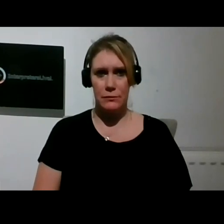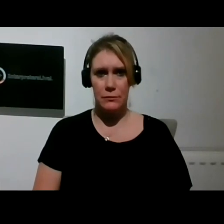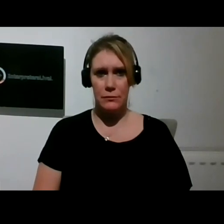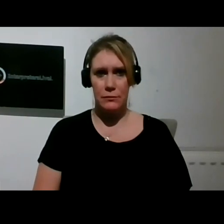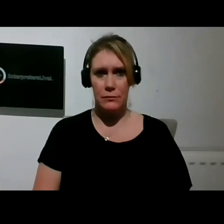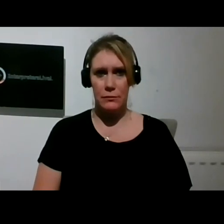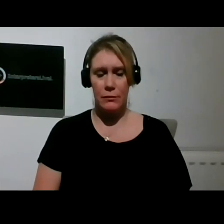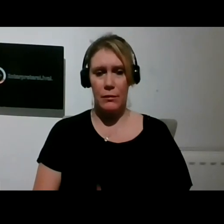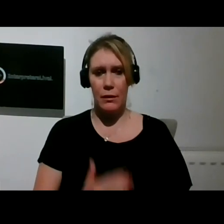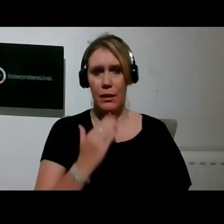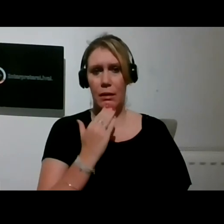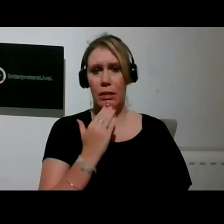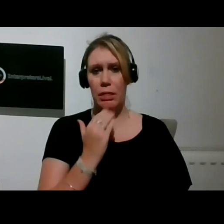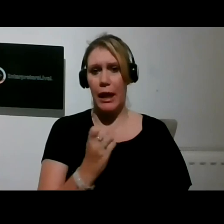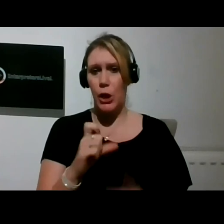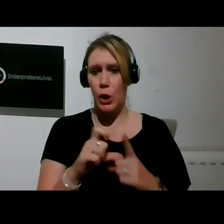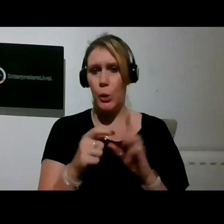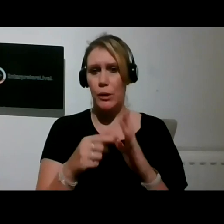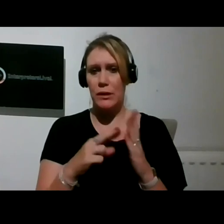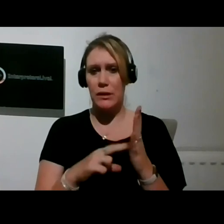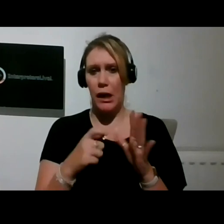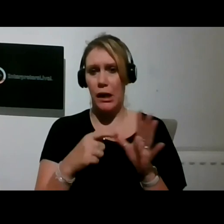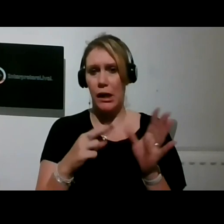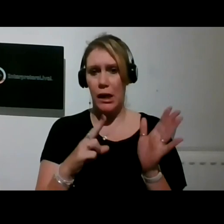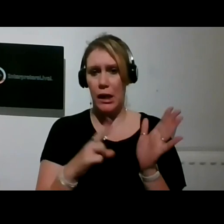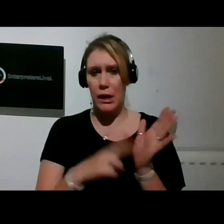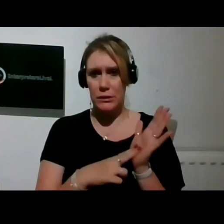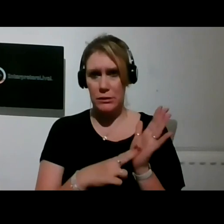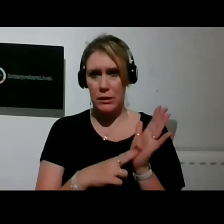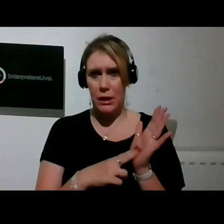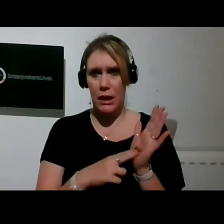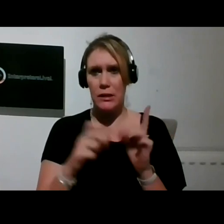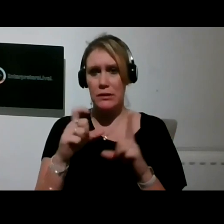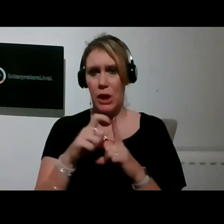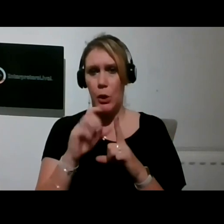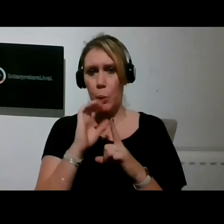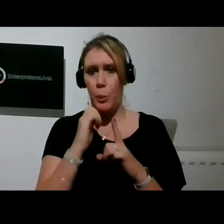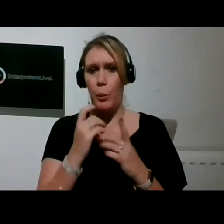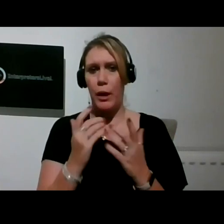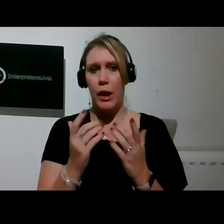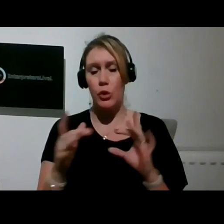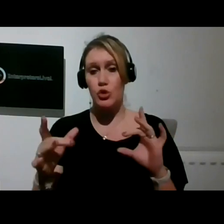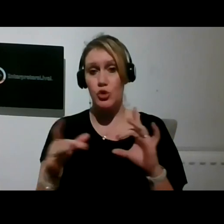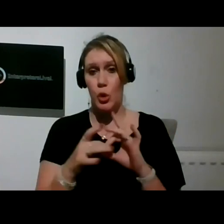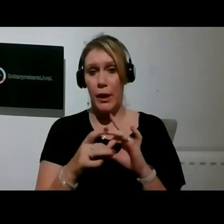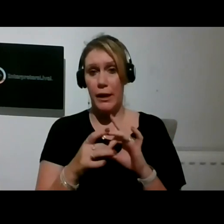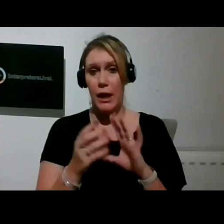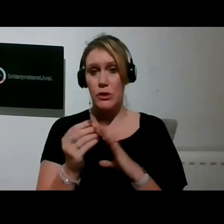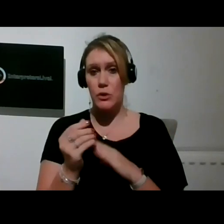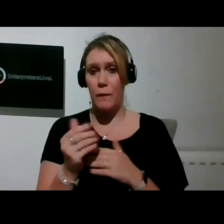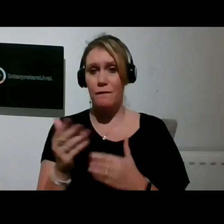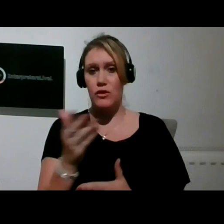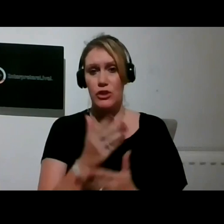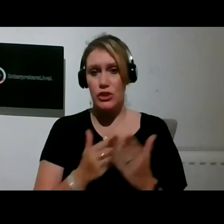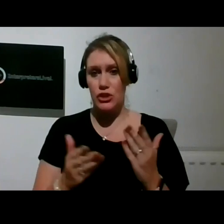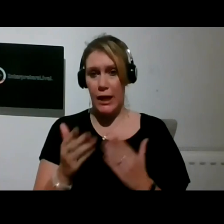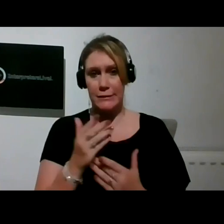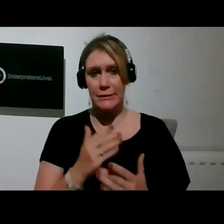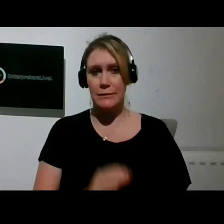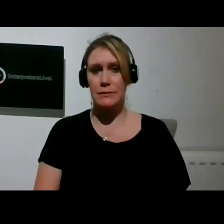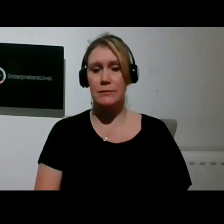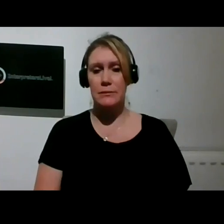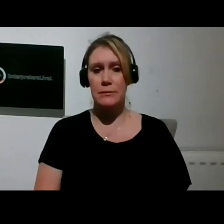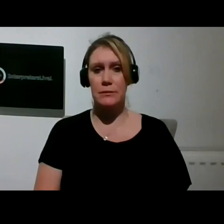Thank you, Duncan. And Duncan will join us all in a moment for a chat. But next,